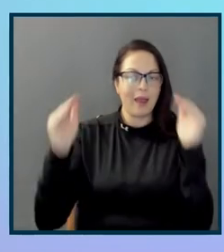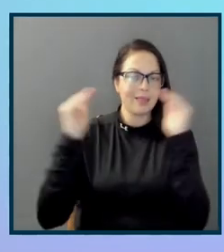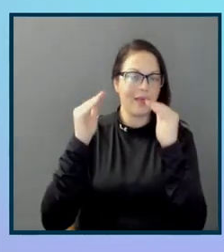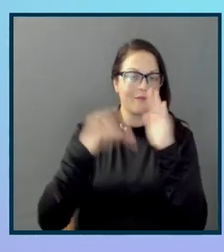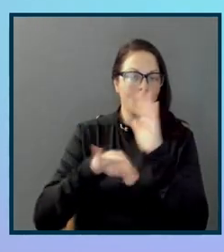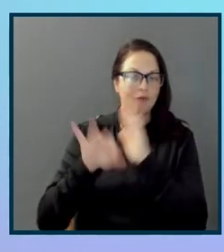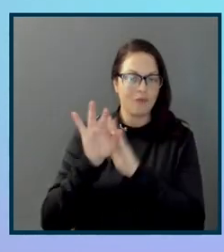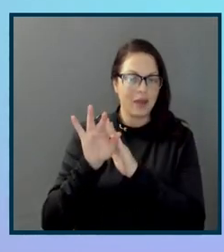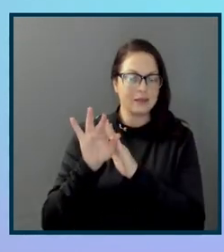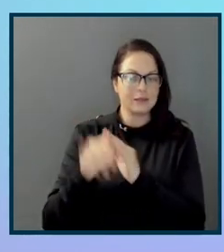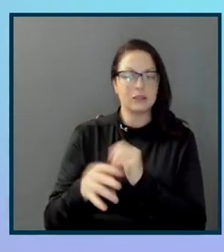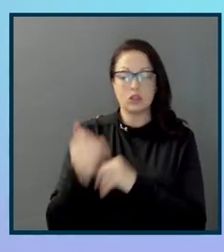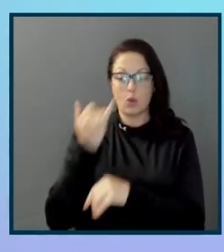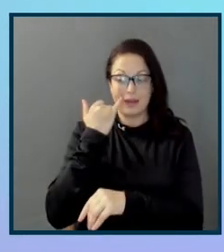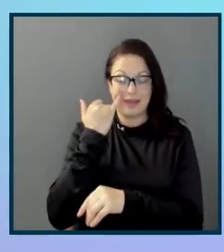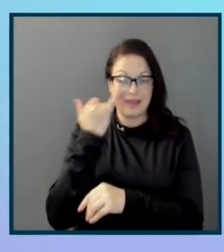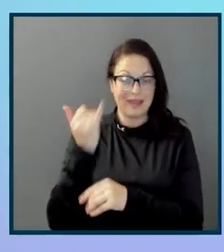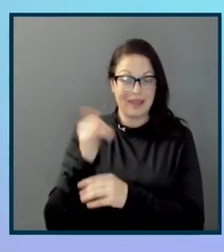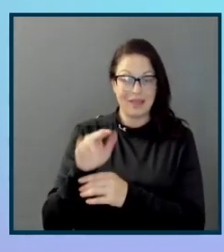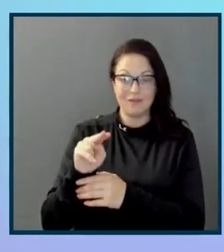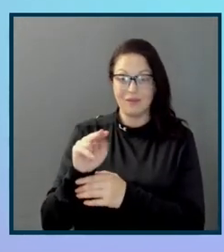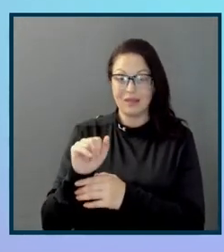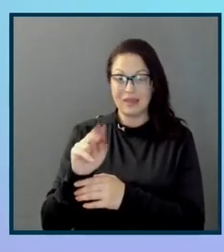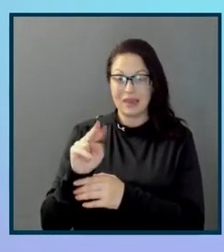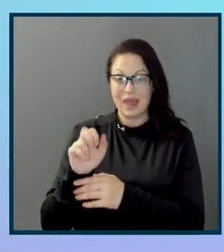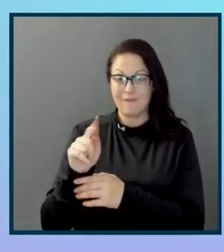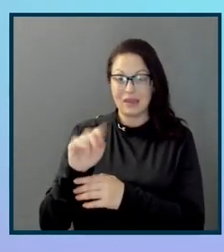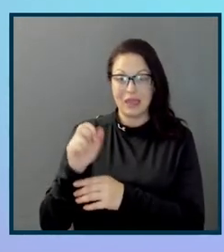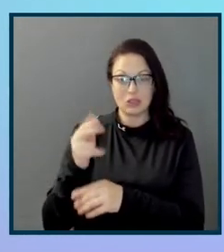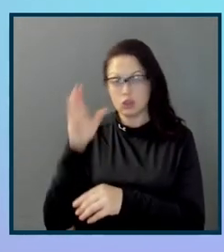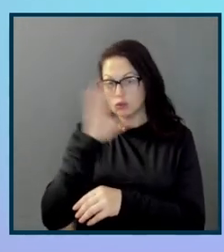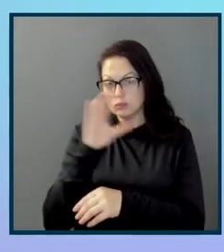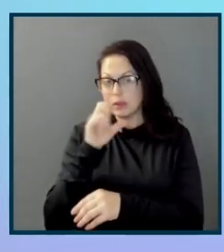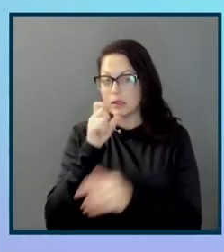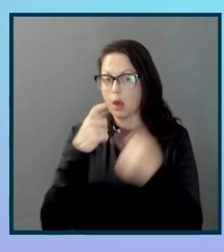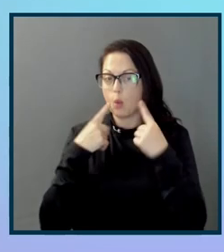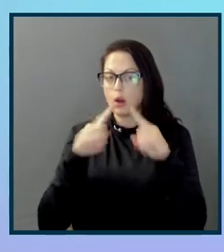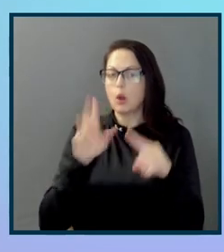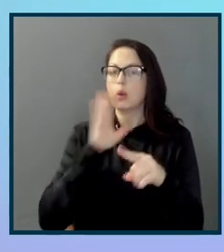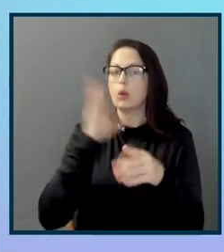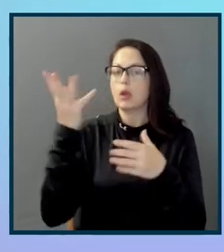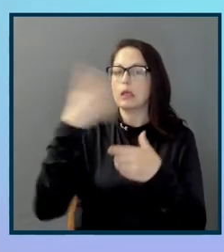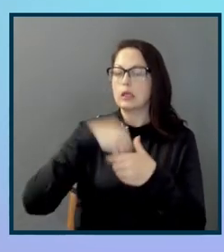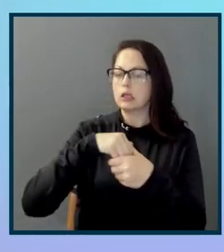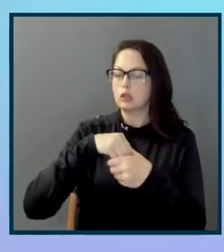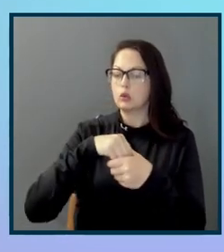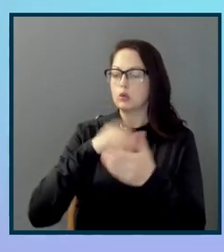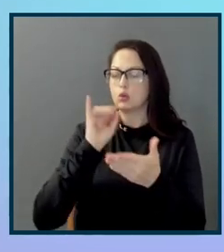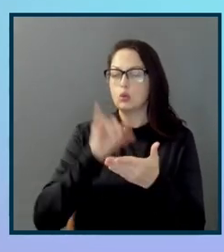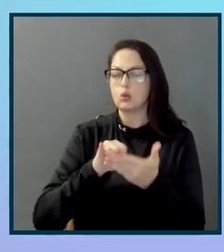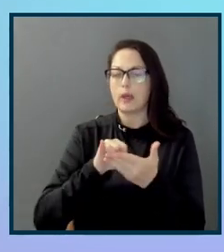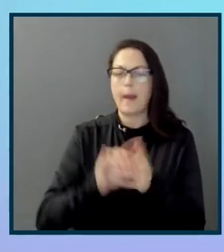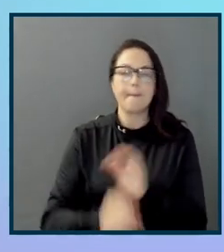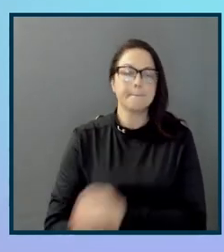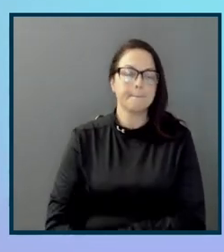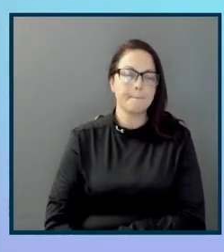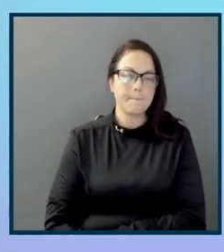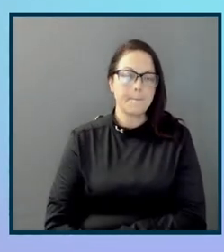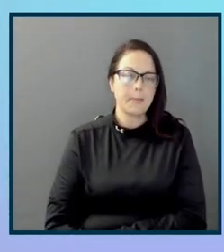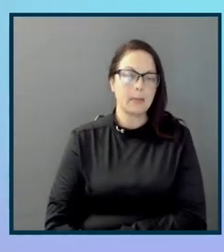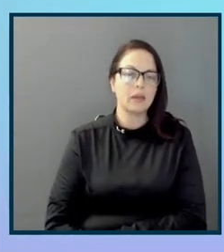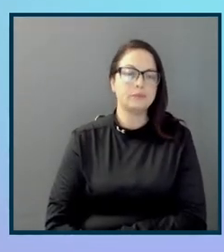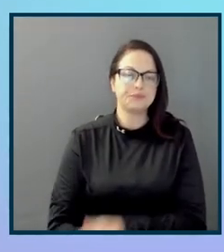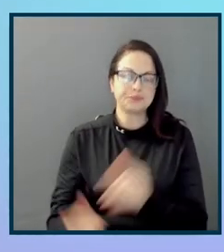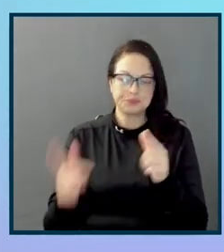for example, if the navigation isn't working the way it is, that's something that we'll include as a high-level key finding. We then break it